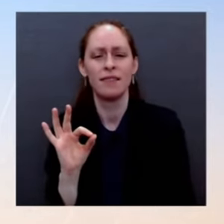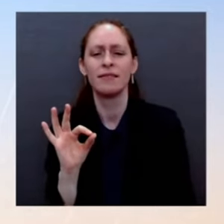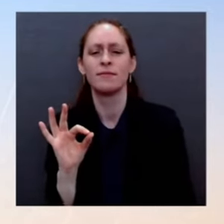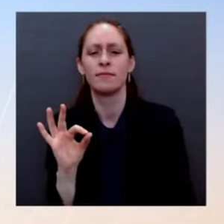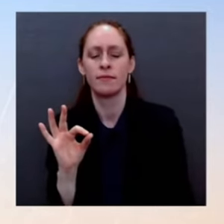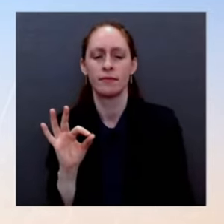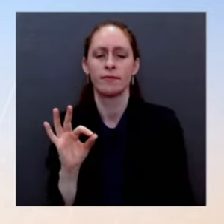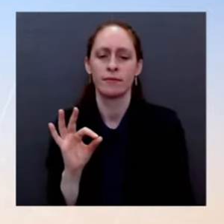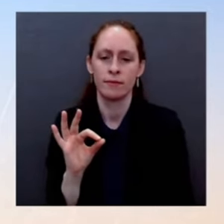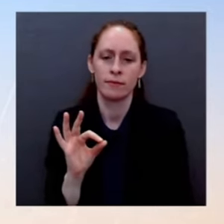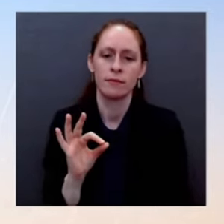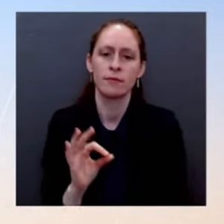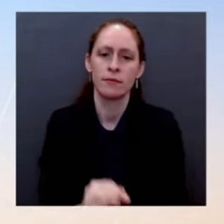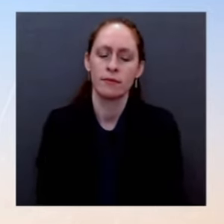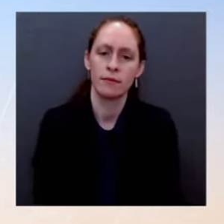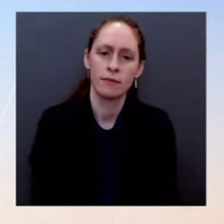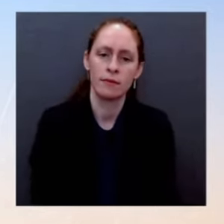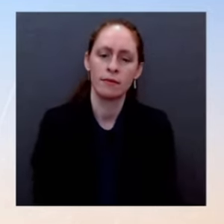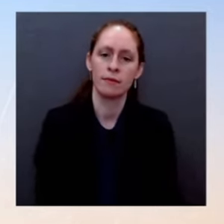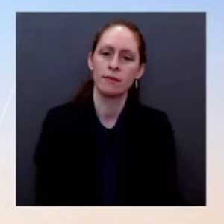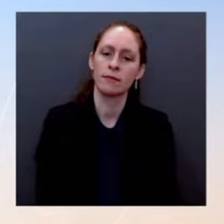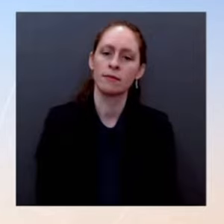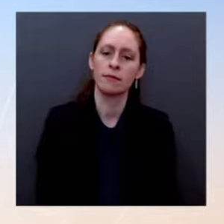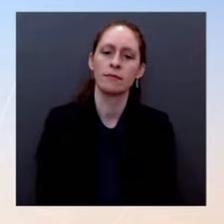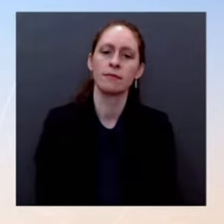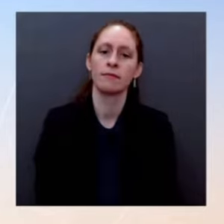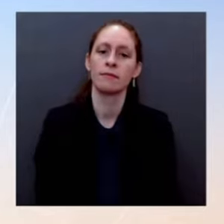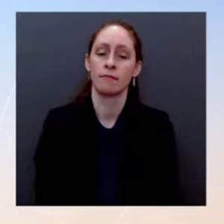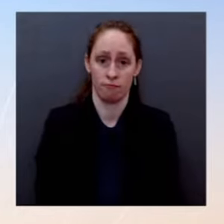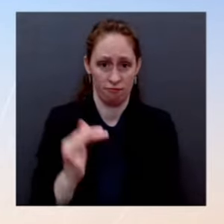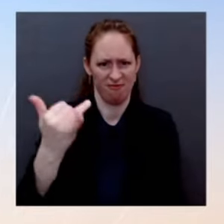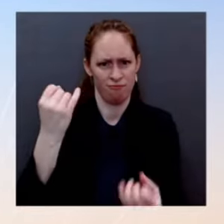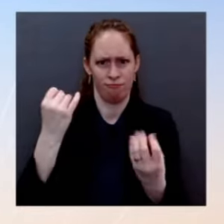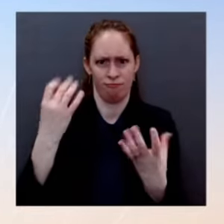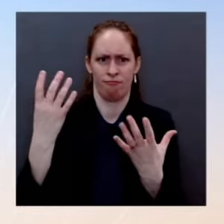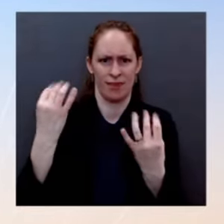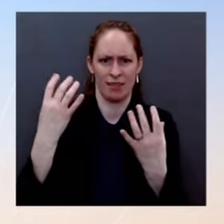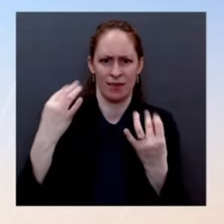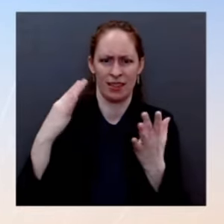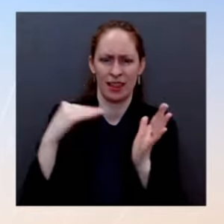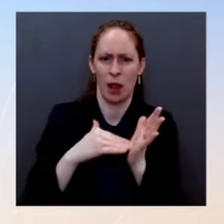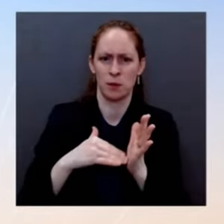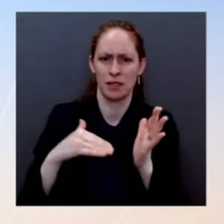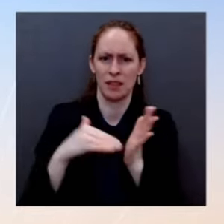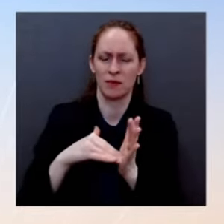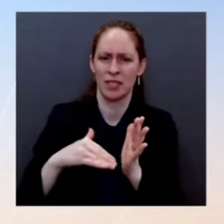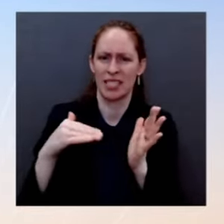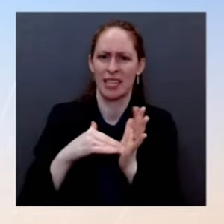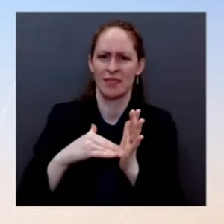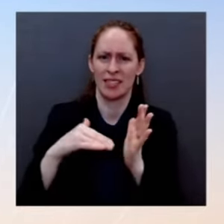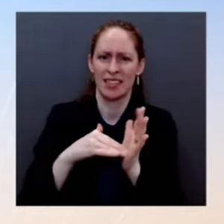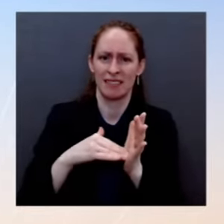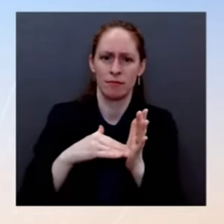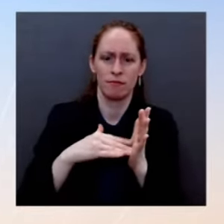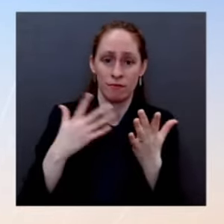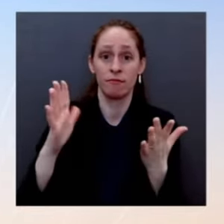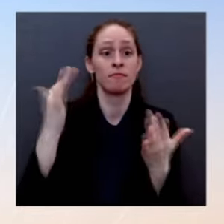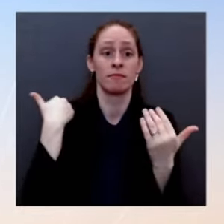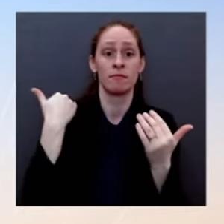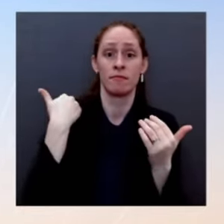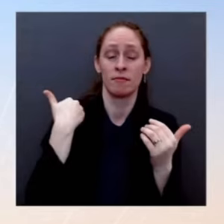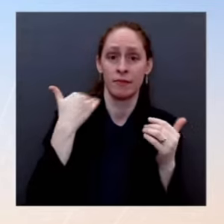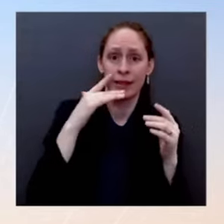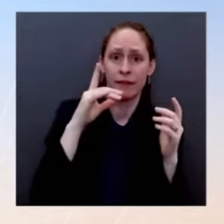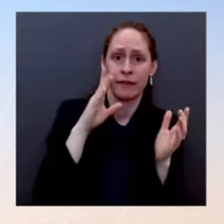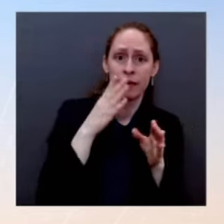about 10 or 11 million. 300 million tests are done in this country every month. So there's enormous progress being made. But we needed to make